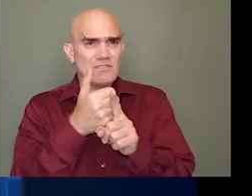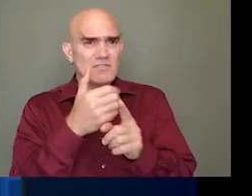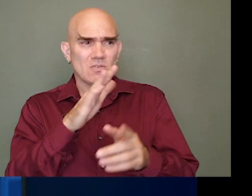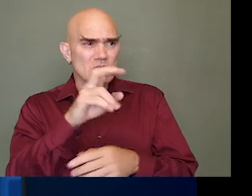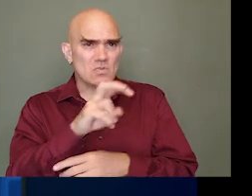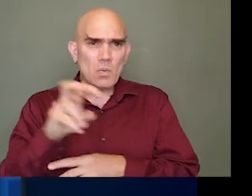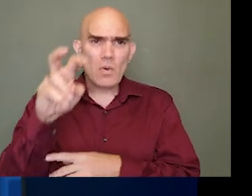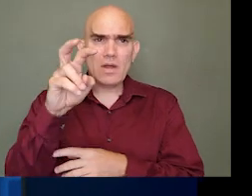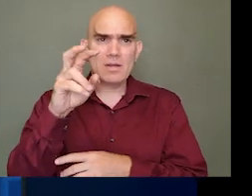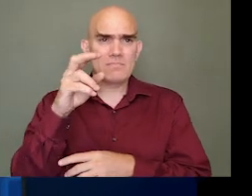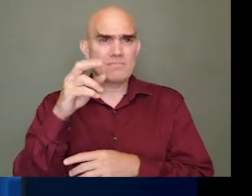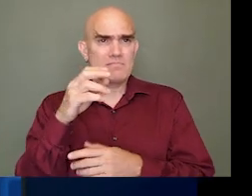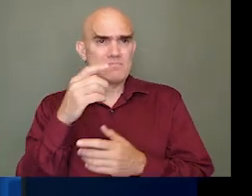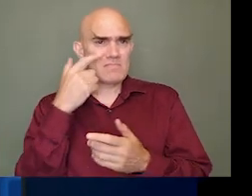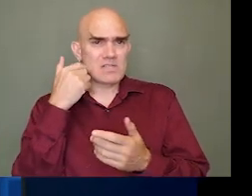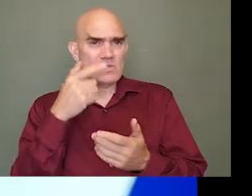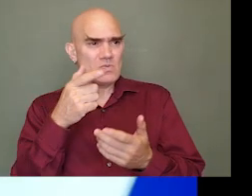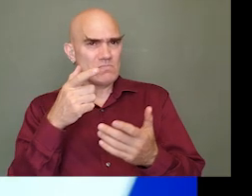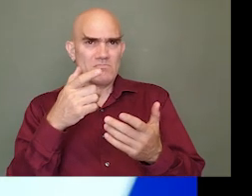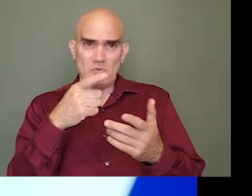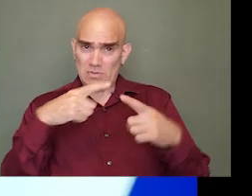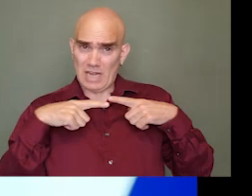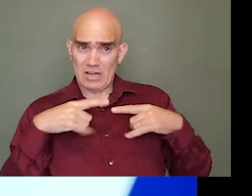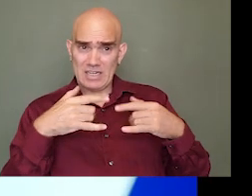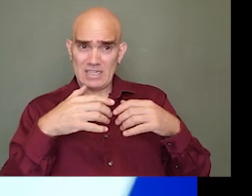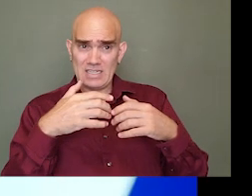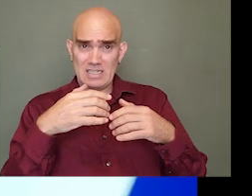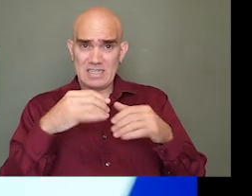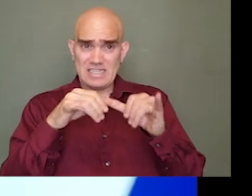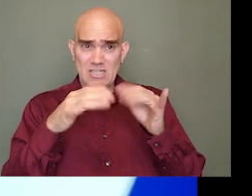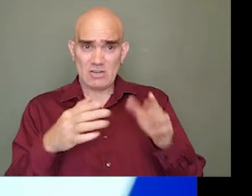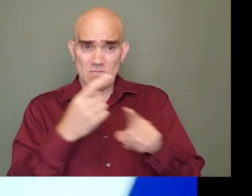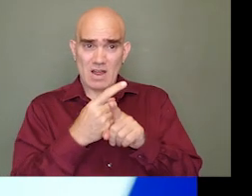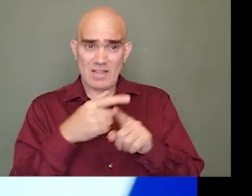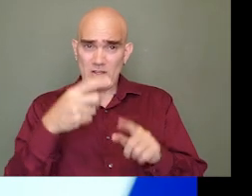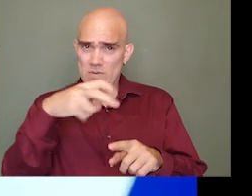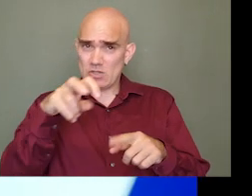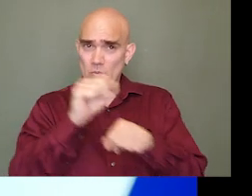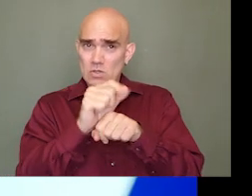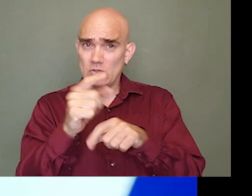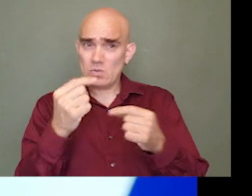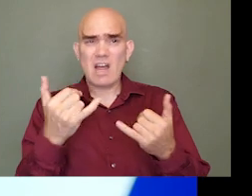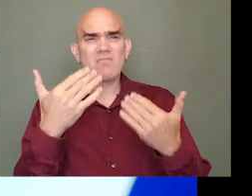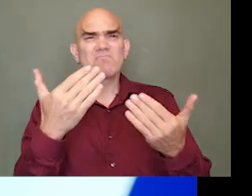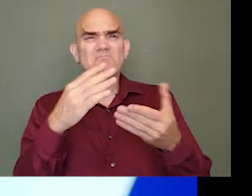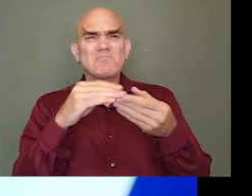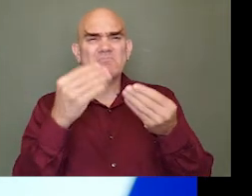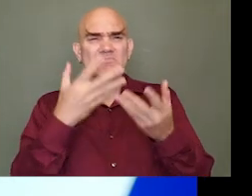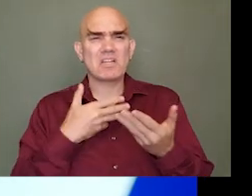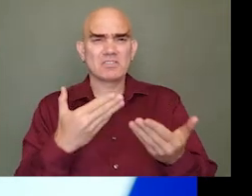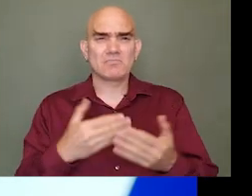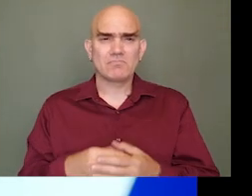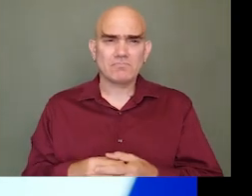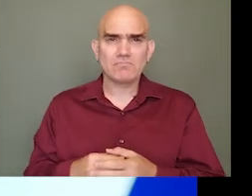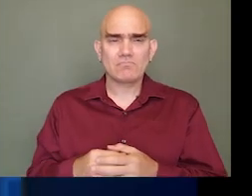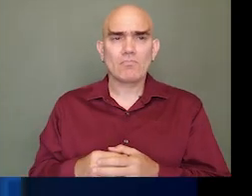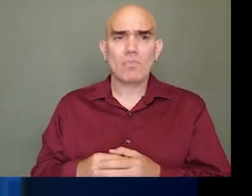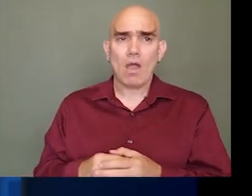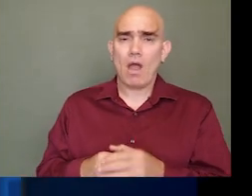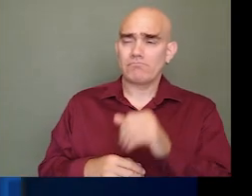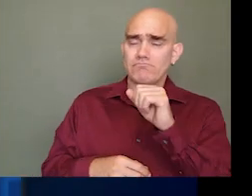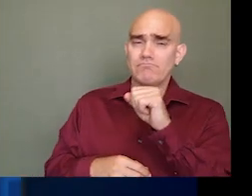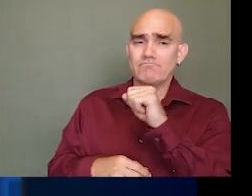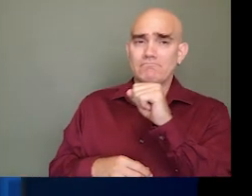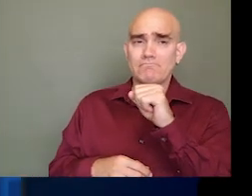journey, because you were a retired engineer and then transitioned into the work that you're doing now. Tell us about it. Yeah,